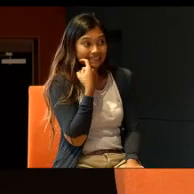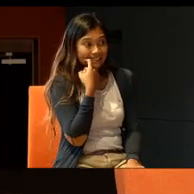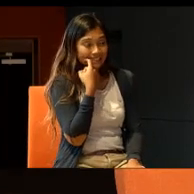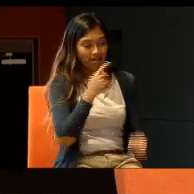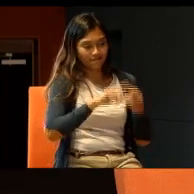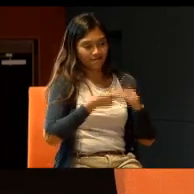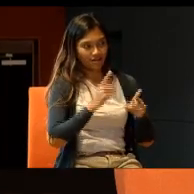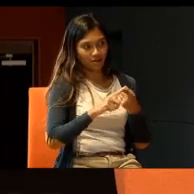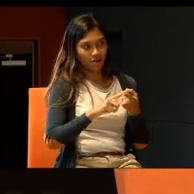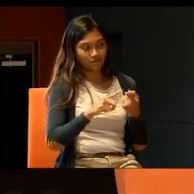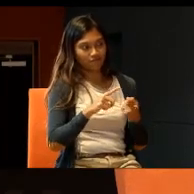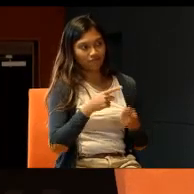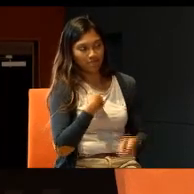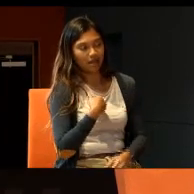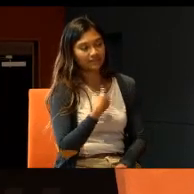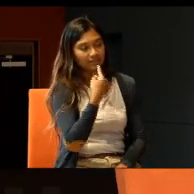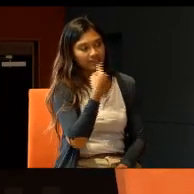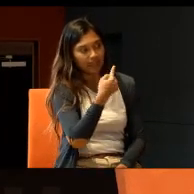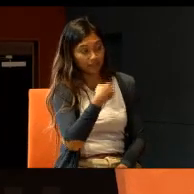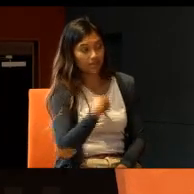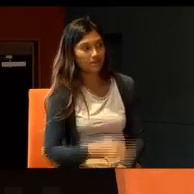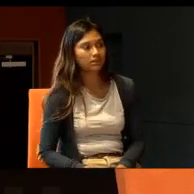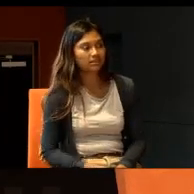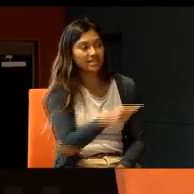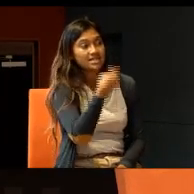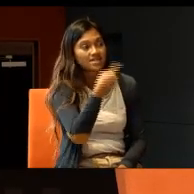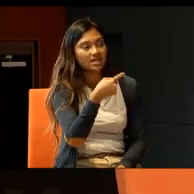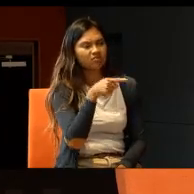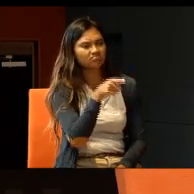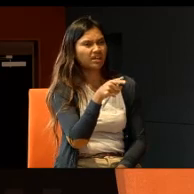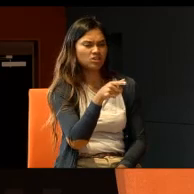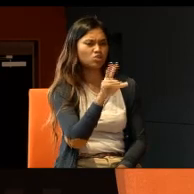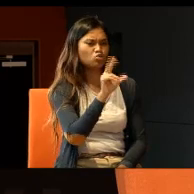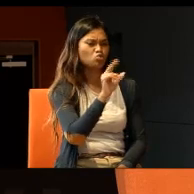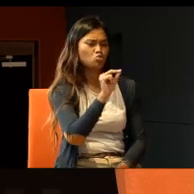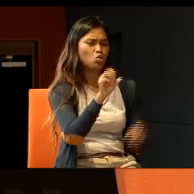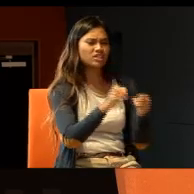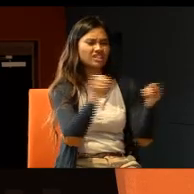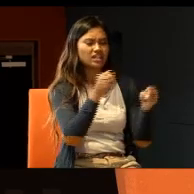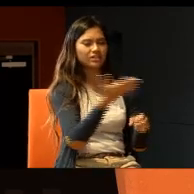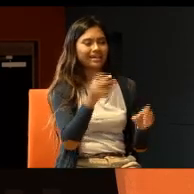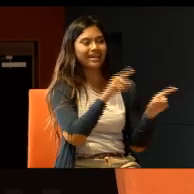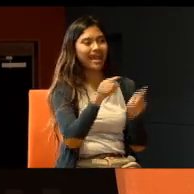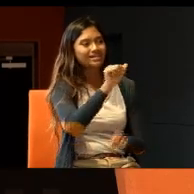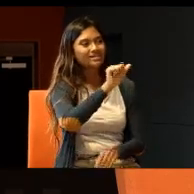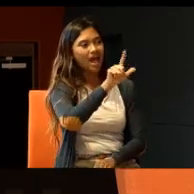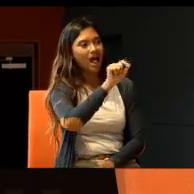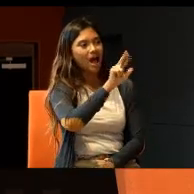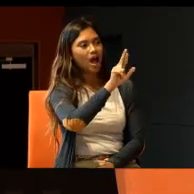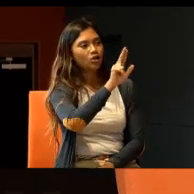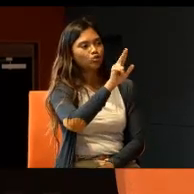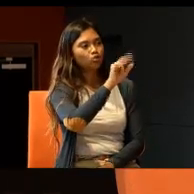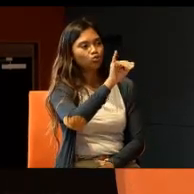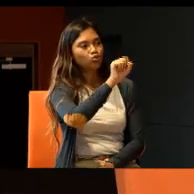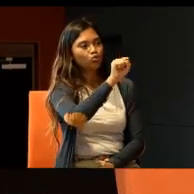told me, this very interesting thing, he said, there is no such thing as altruism. There is no